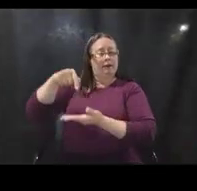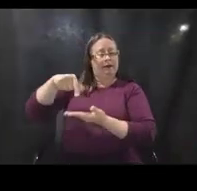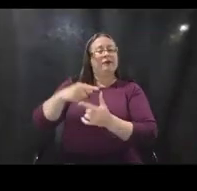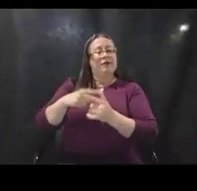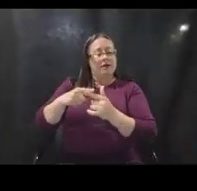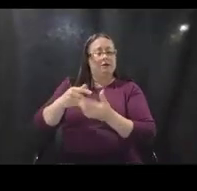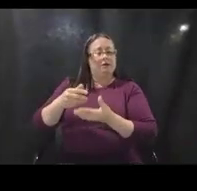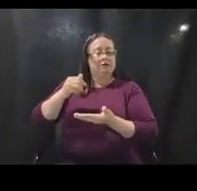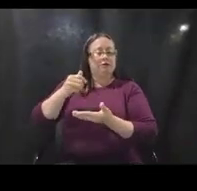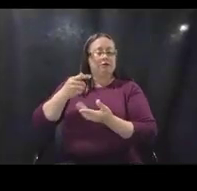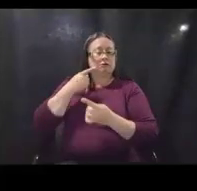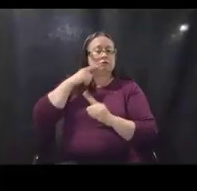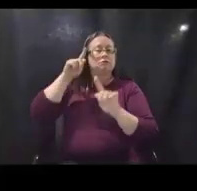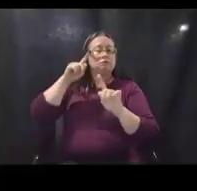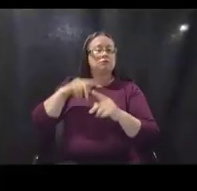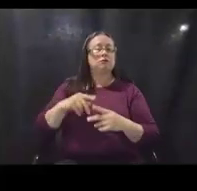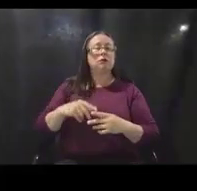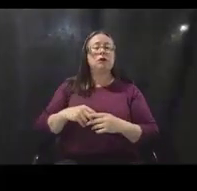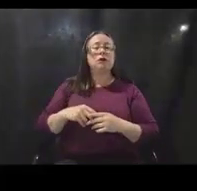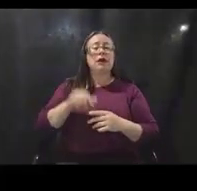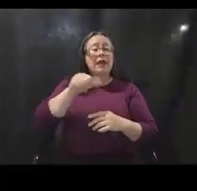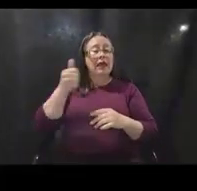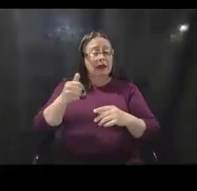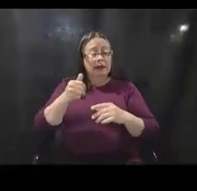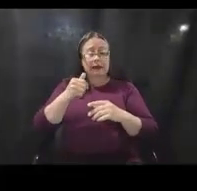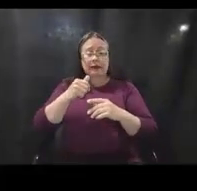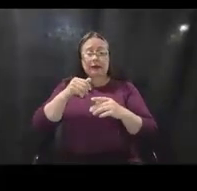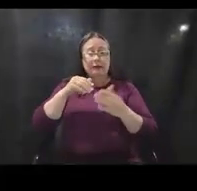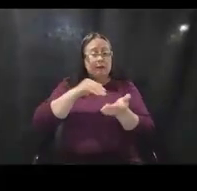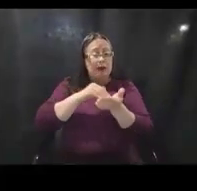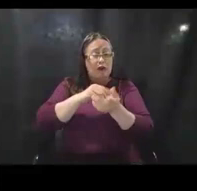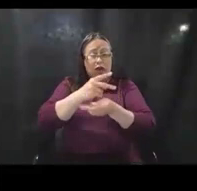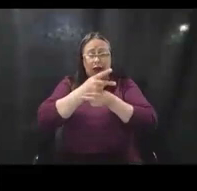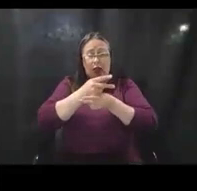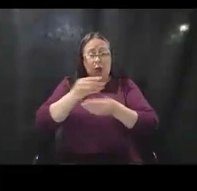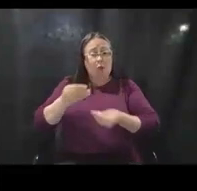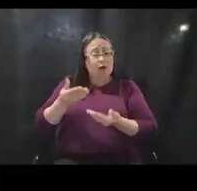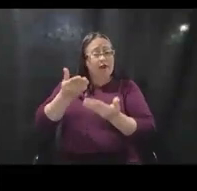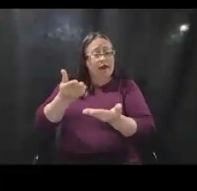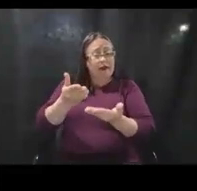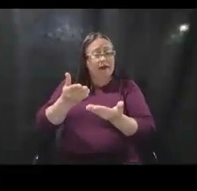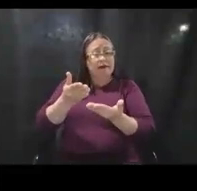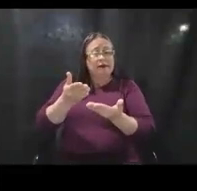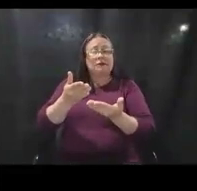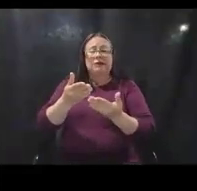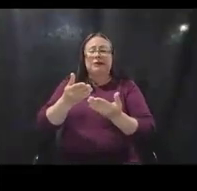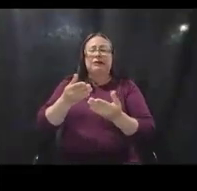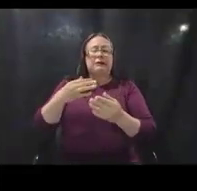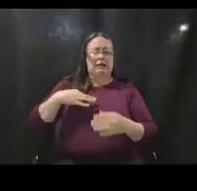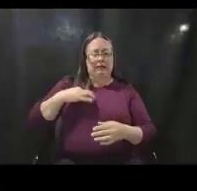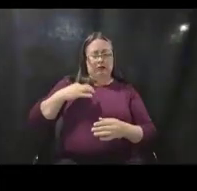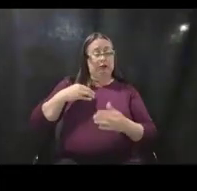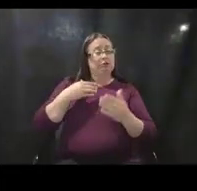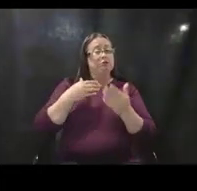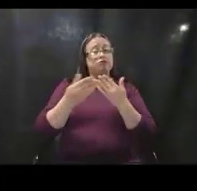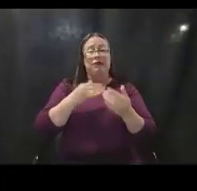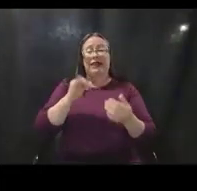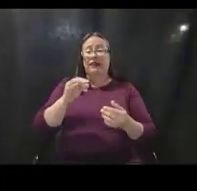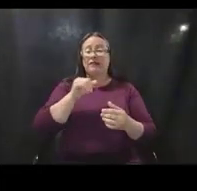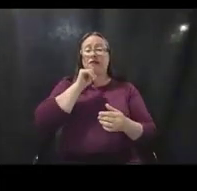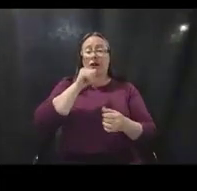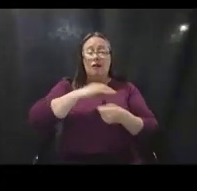therefore, any medical care provided at a temporary facility, uh, is eligible, even if it's non-COVID medical care.